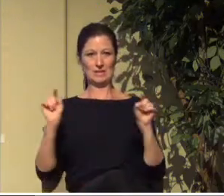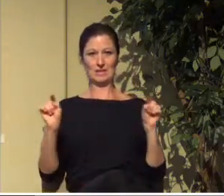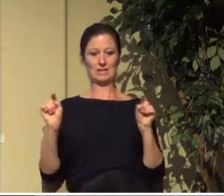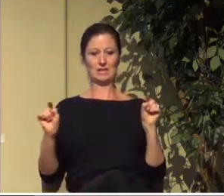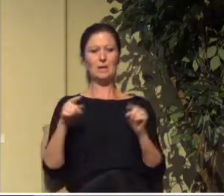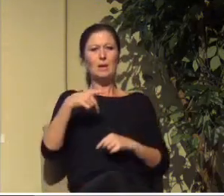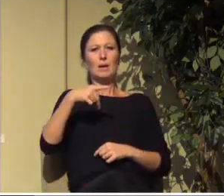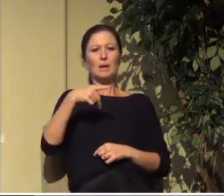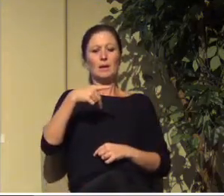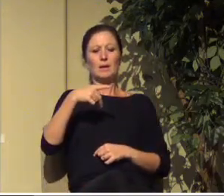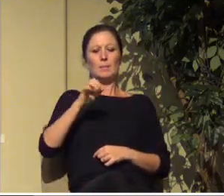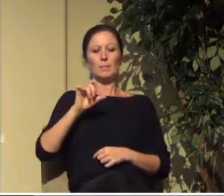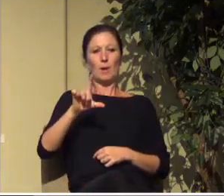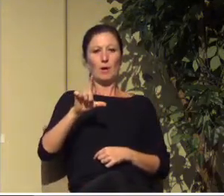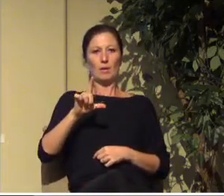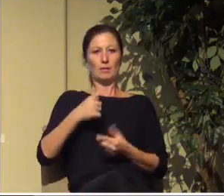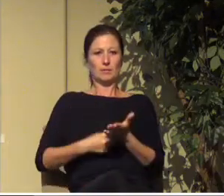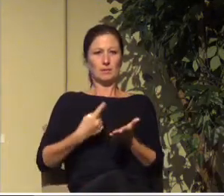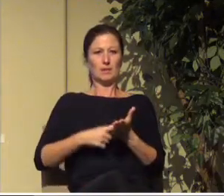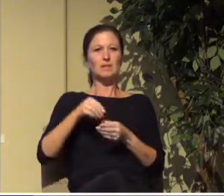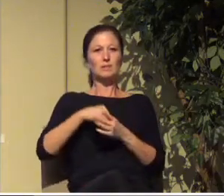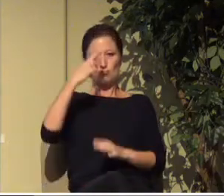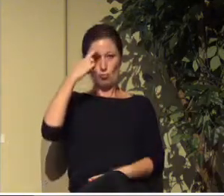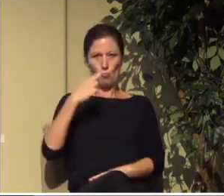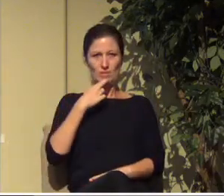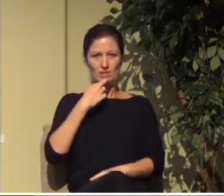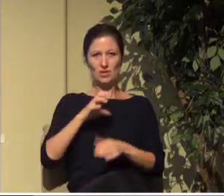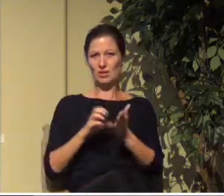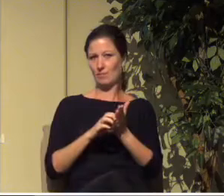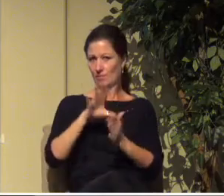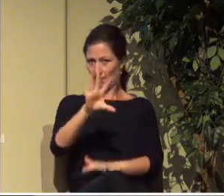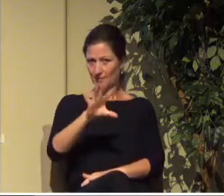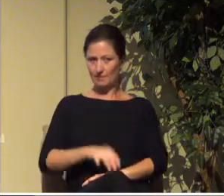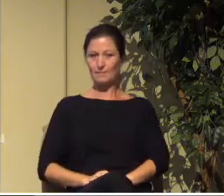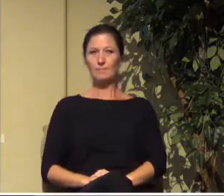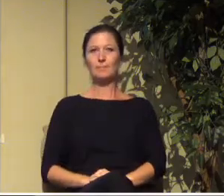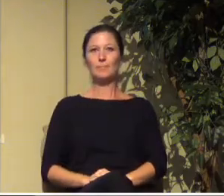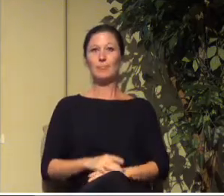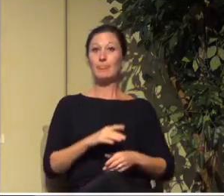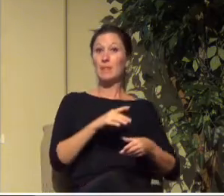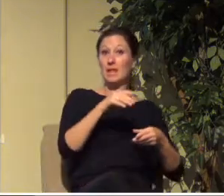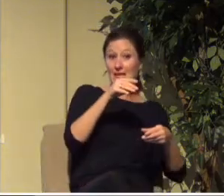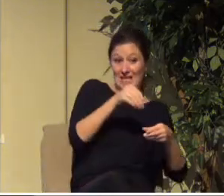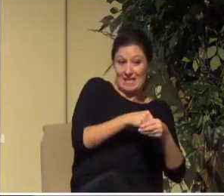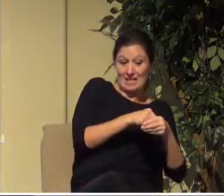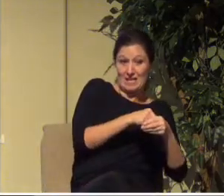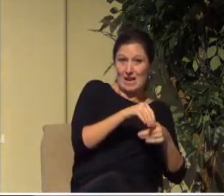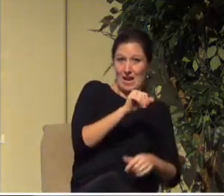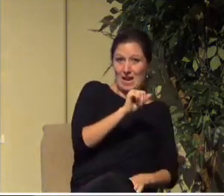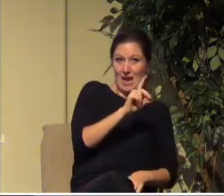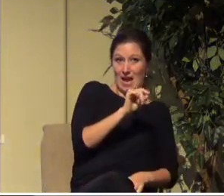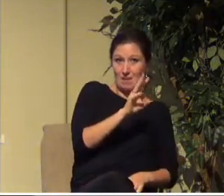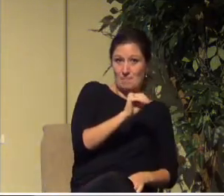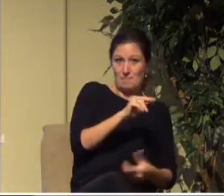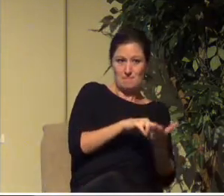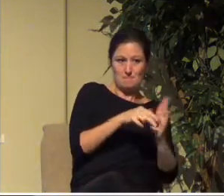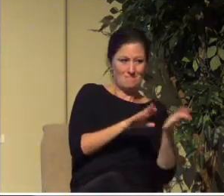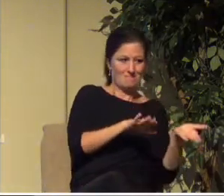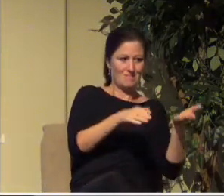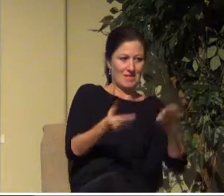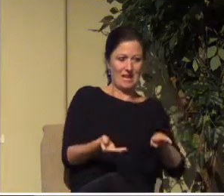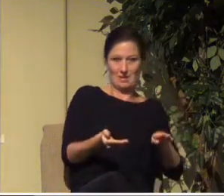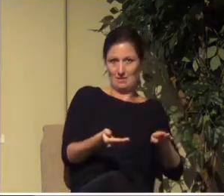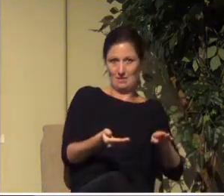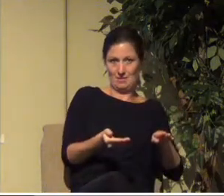in Romans chapter 5, for example. So we are in Adam, and therefore dead in our transgressions and sins. Oop, that's chapter 2.